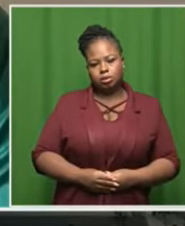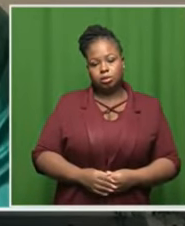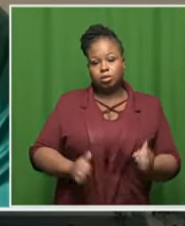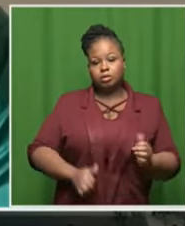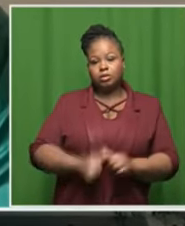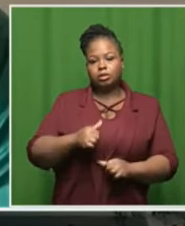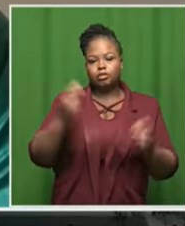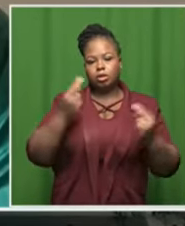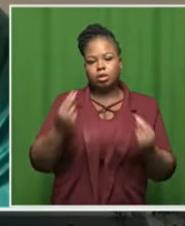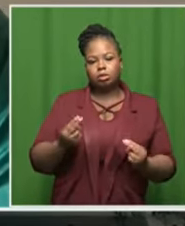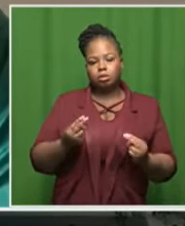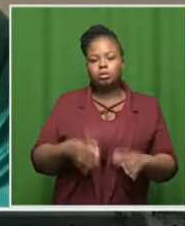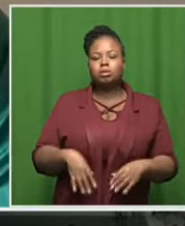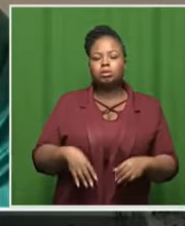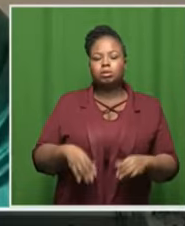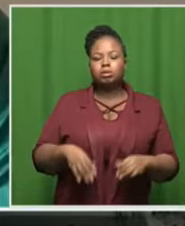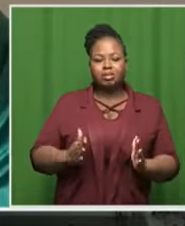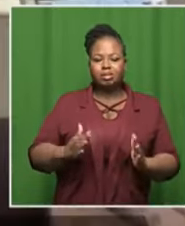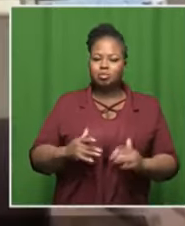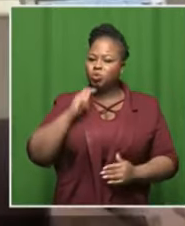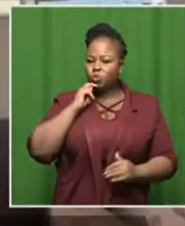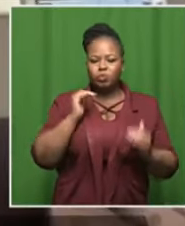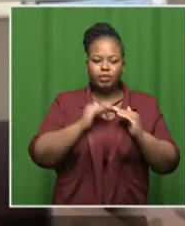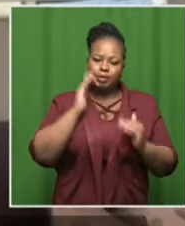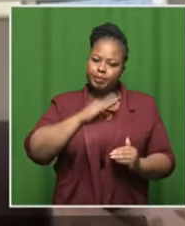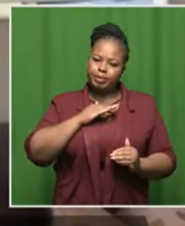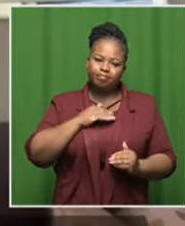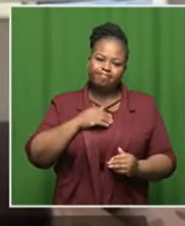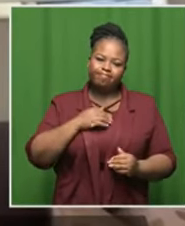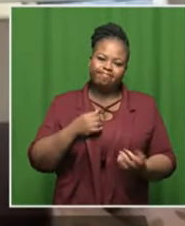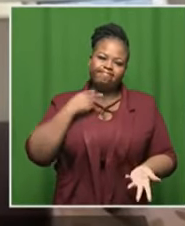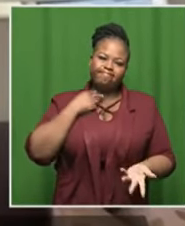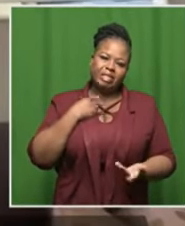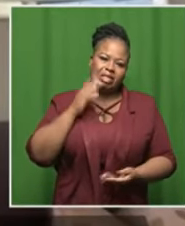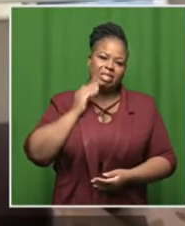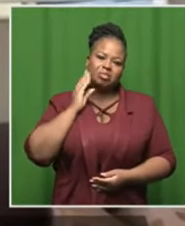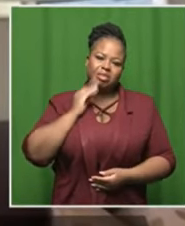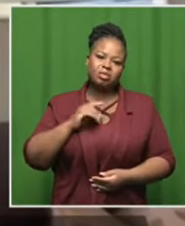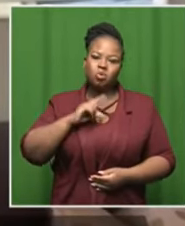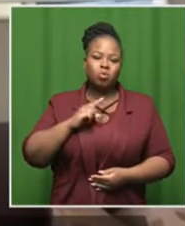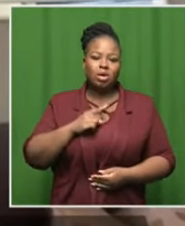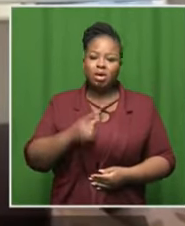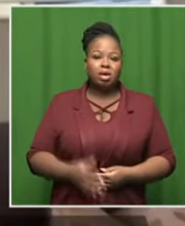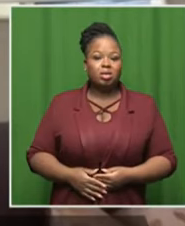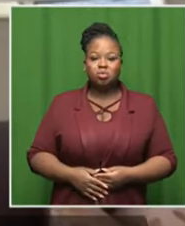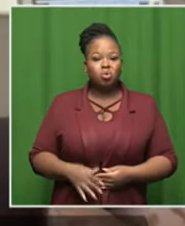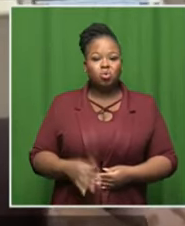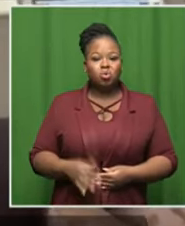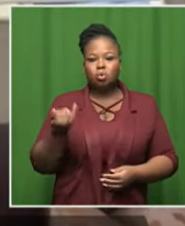thing is that you know actors in this country it's a injustice and it's a huge indictment that actors are not being seen as workers